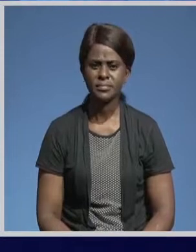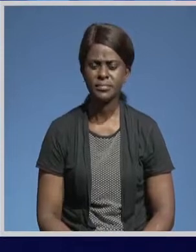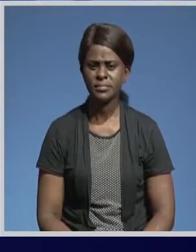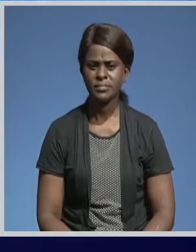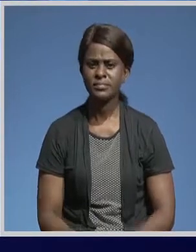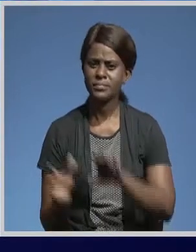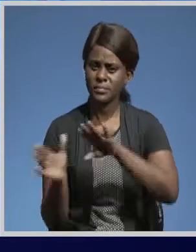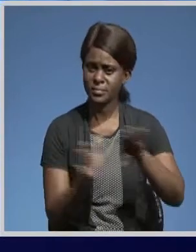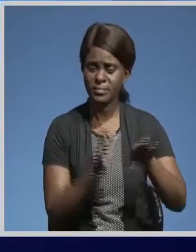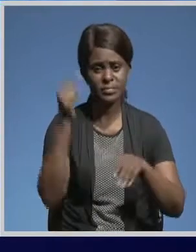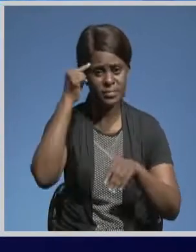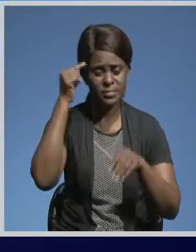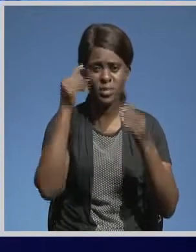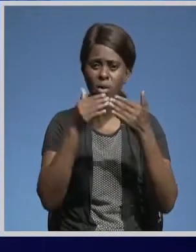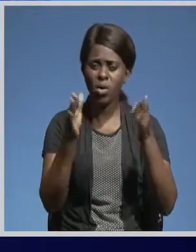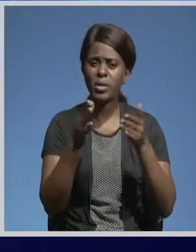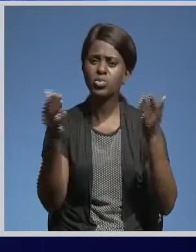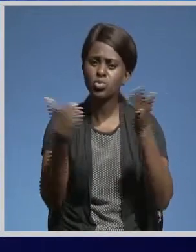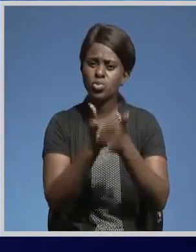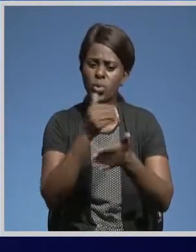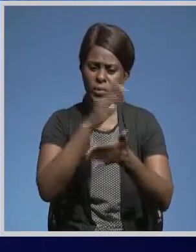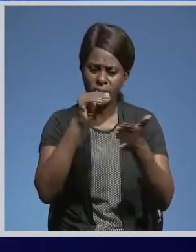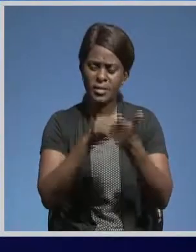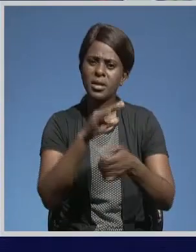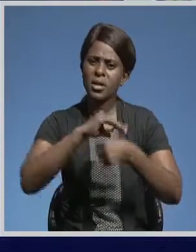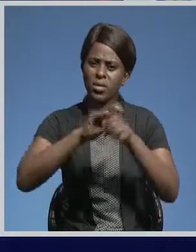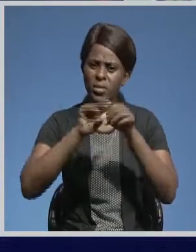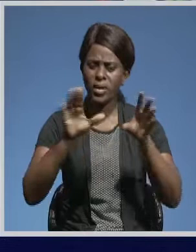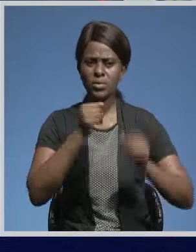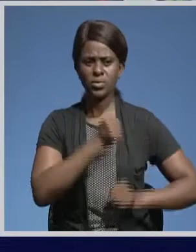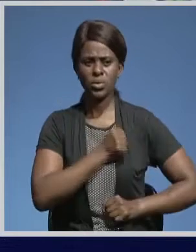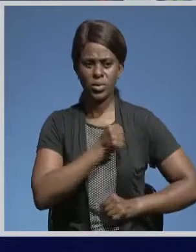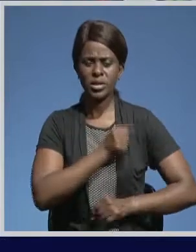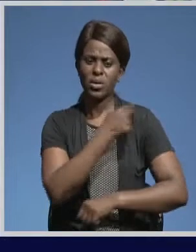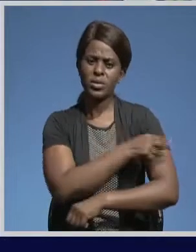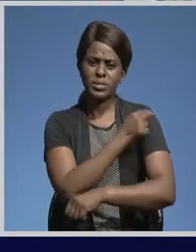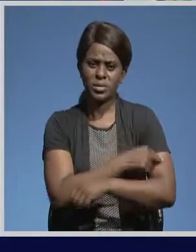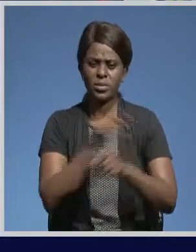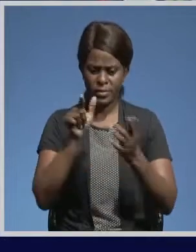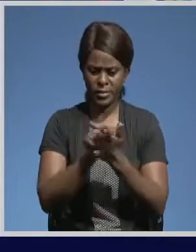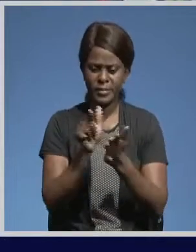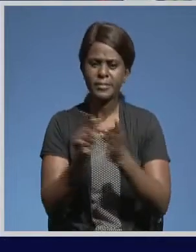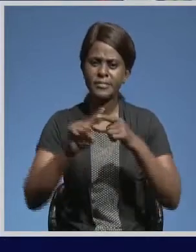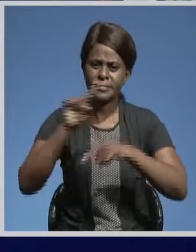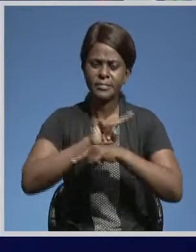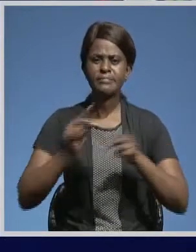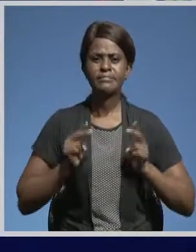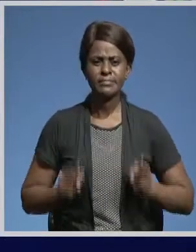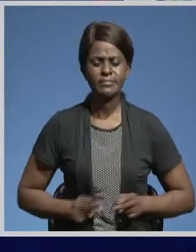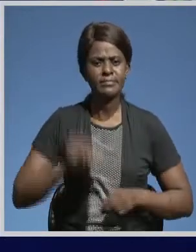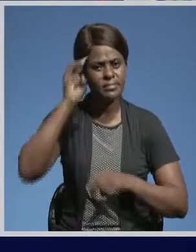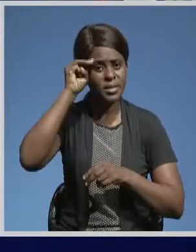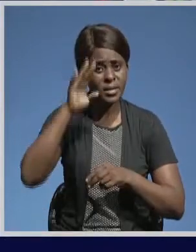The government has opened a new COVID-19 isolation center at Maina Sokol Military Hospital in Osaka. Health Minister